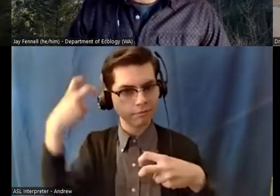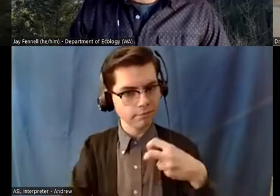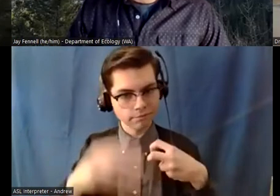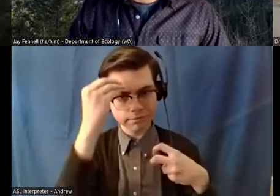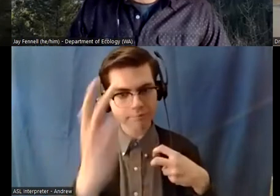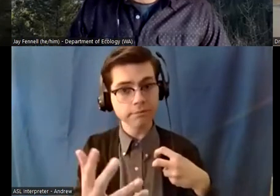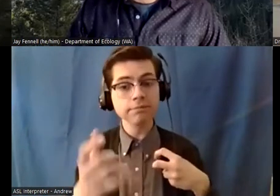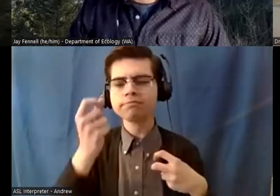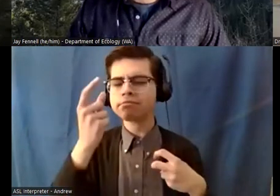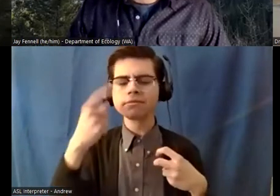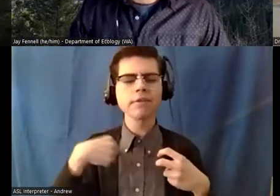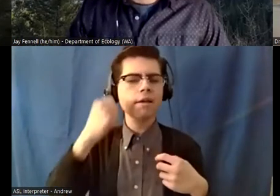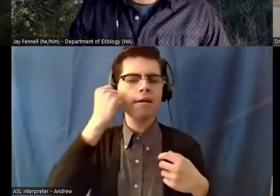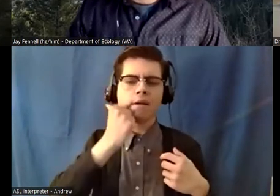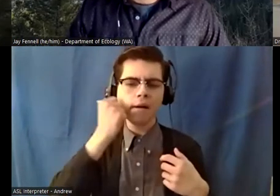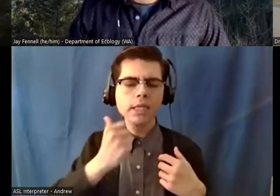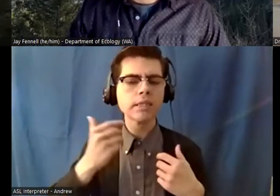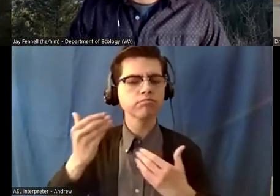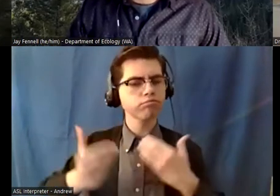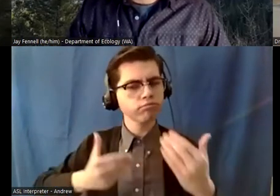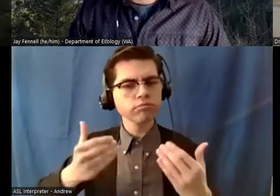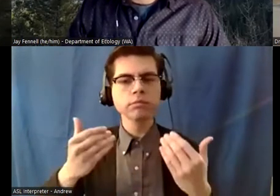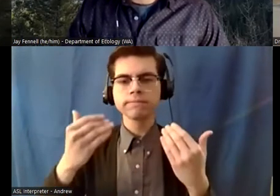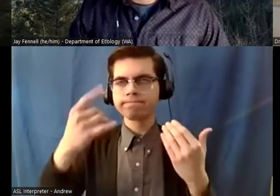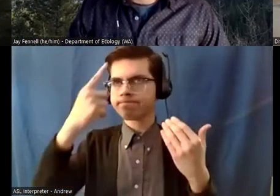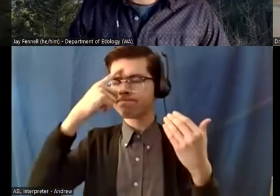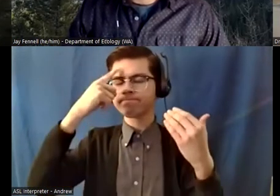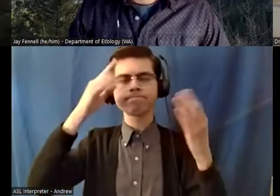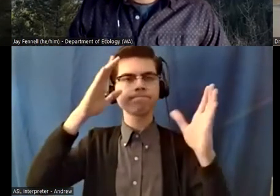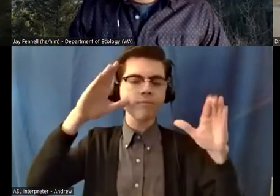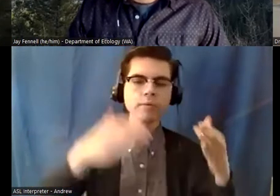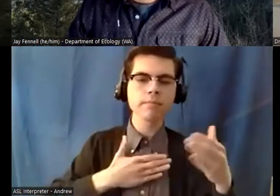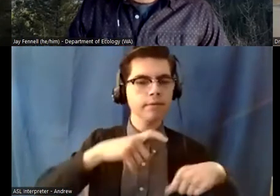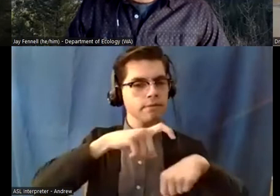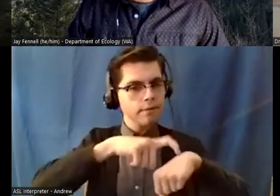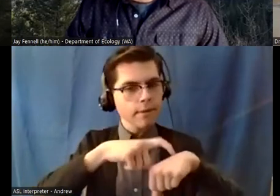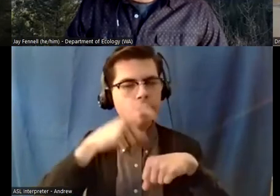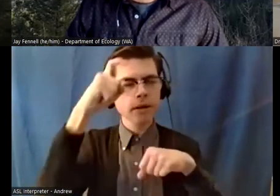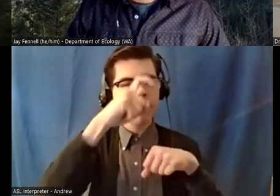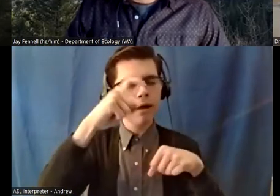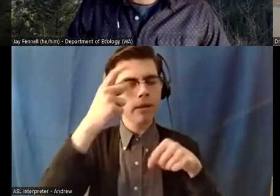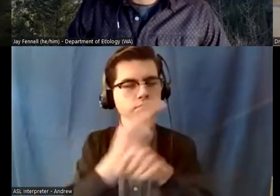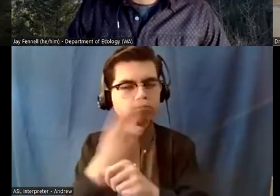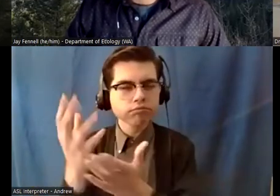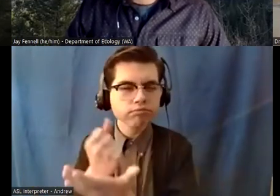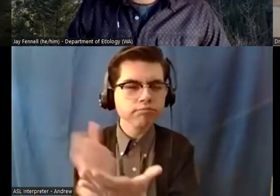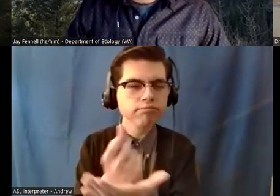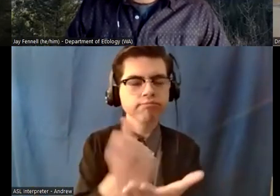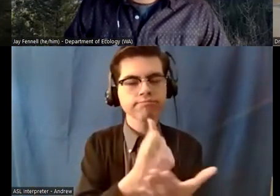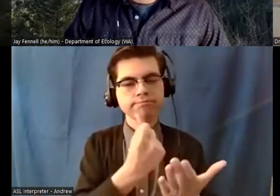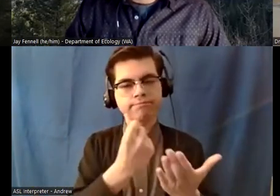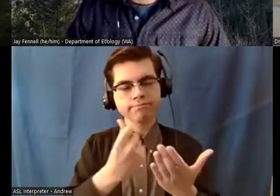at a time just being deliberate about where i devote my time and trying to isolate those areas where um